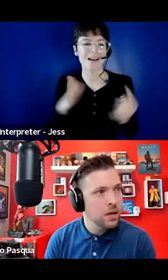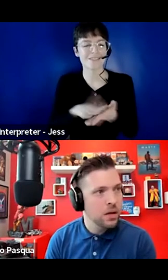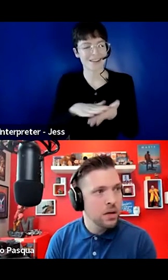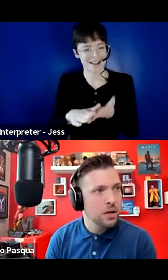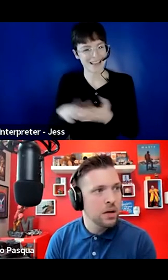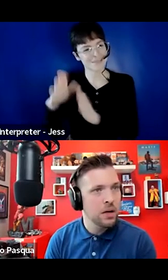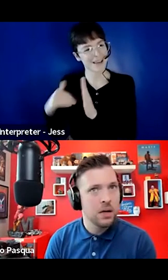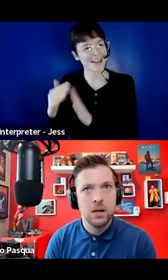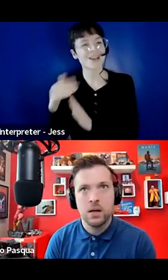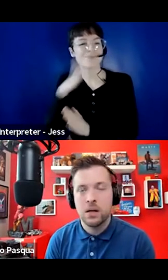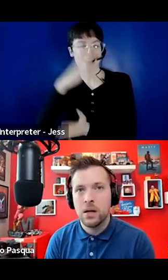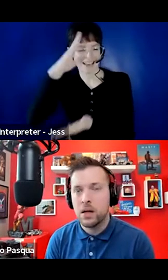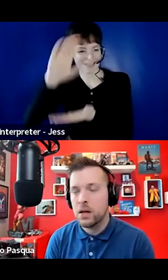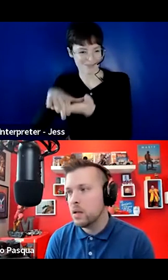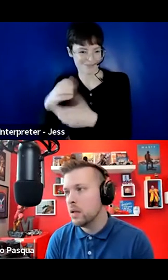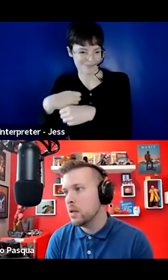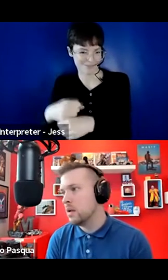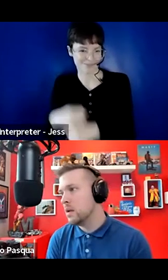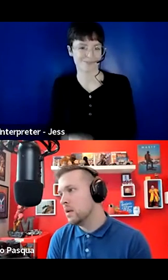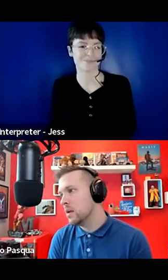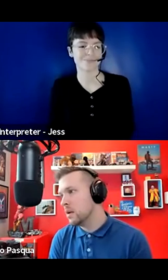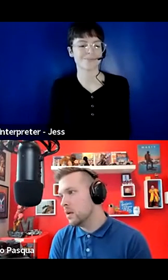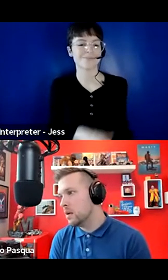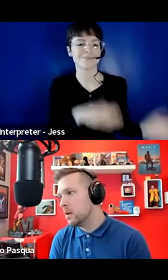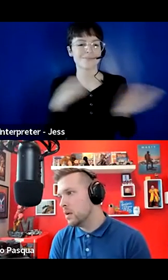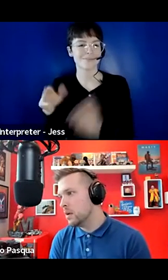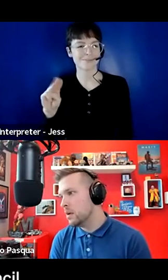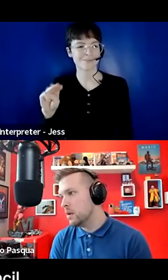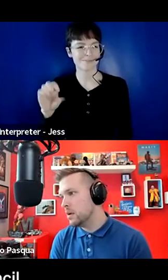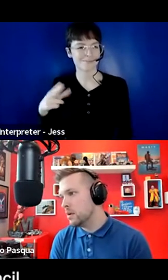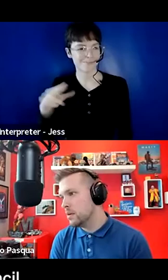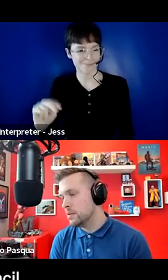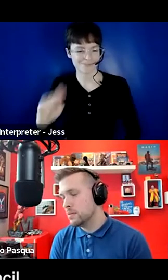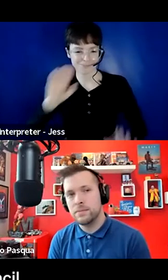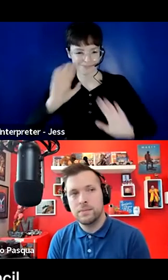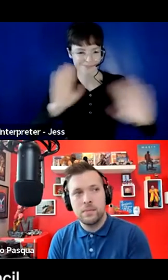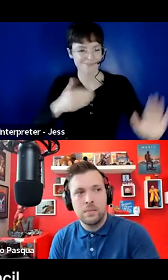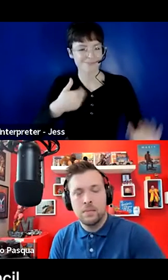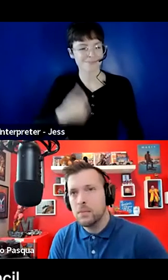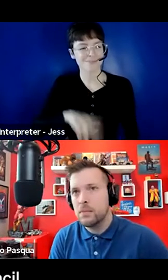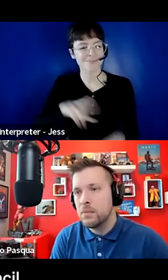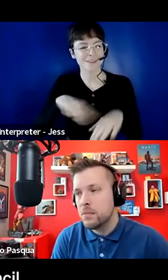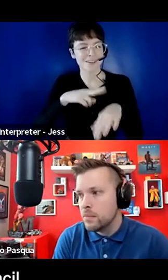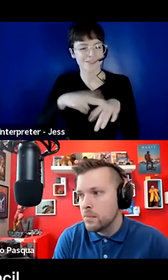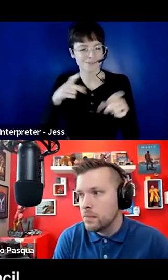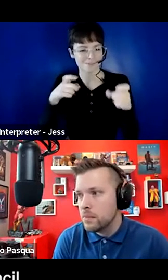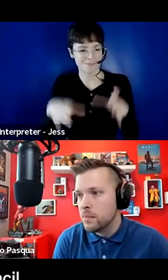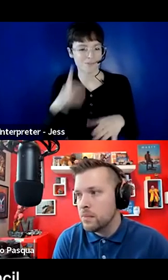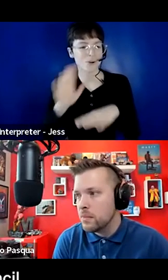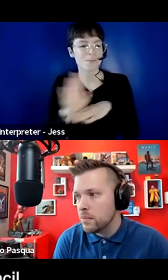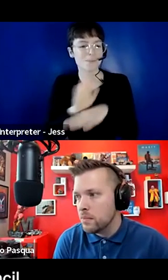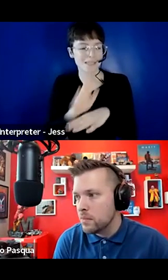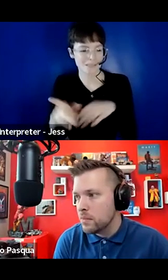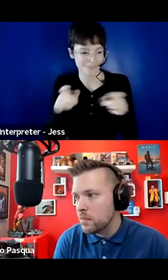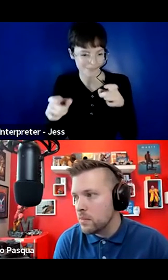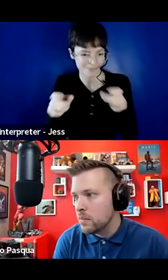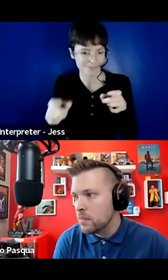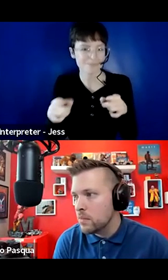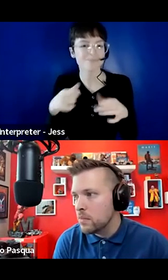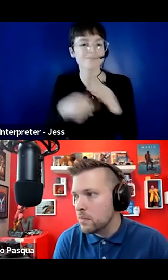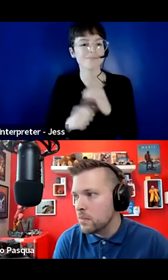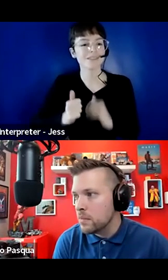Hi, my name is Megan Kelly, and I'm the National Manager of Business Development with the Canadian Council on Rehabilitation and Work,